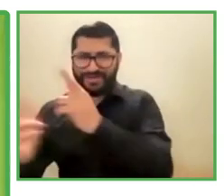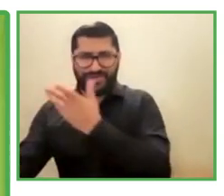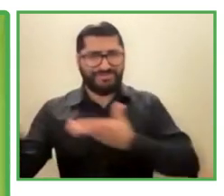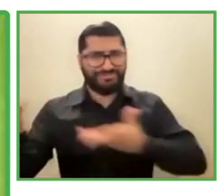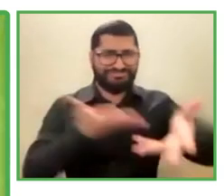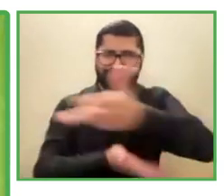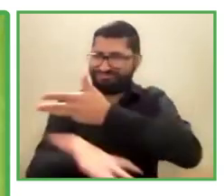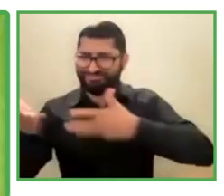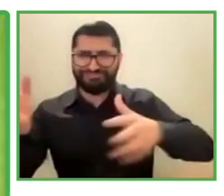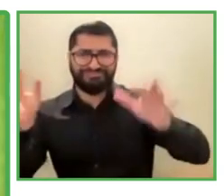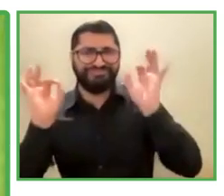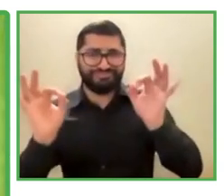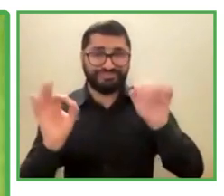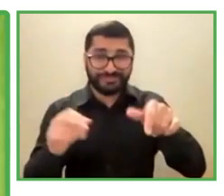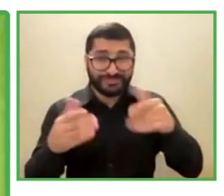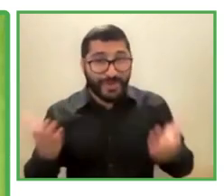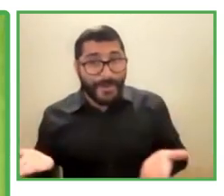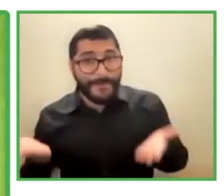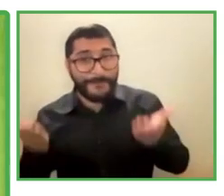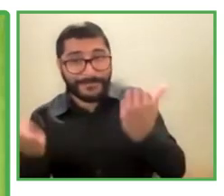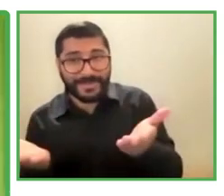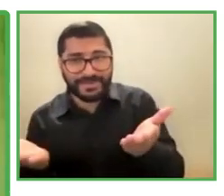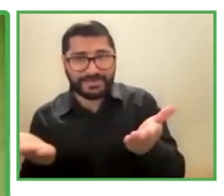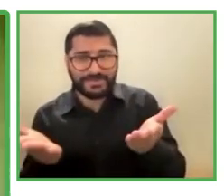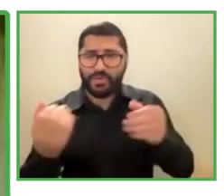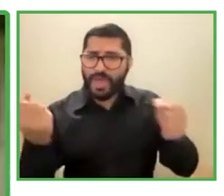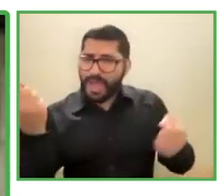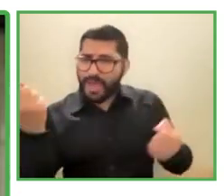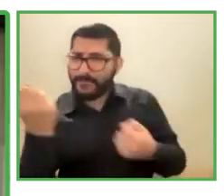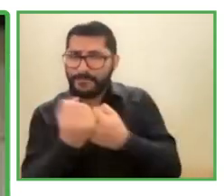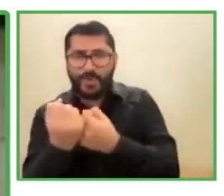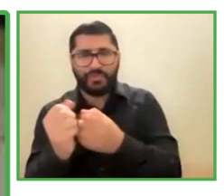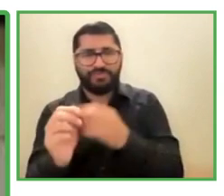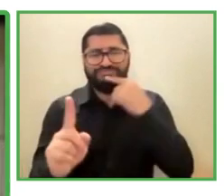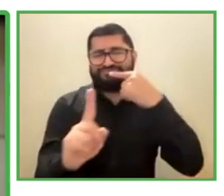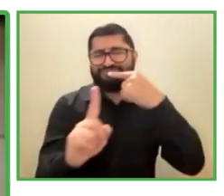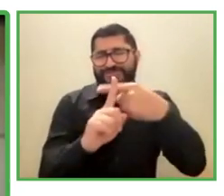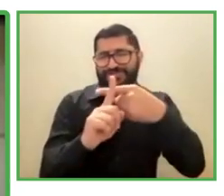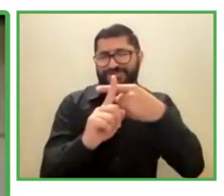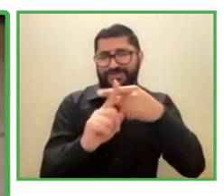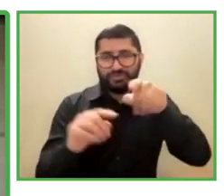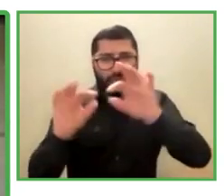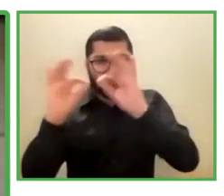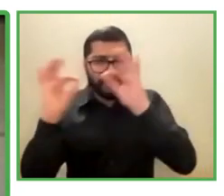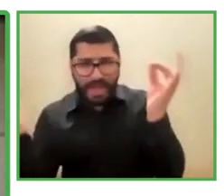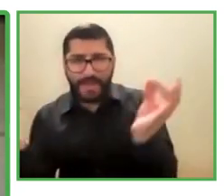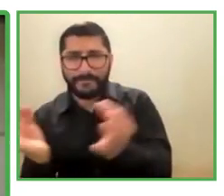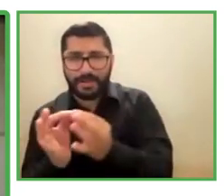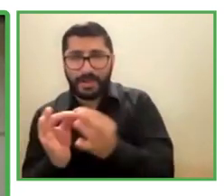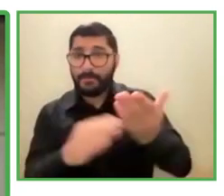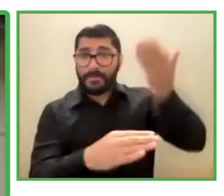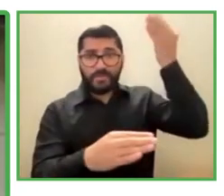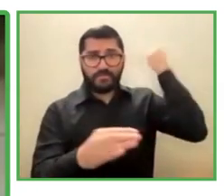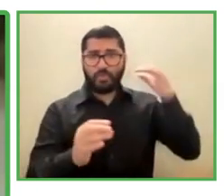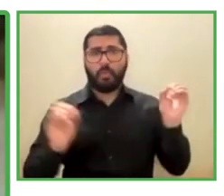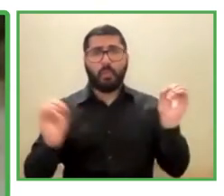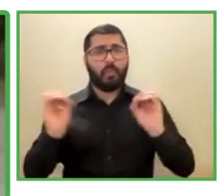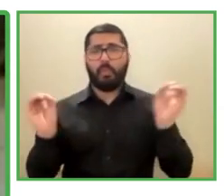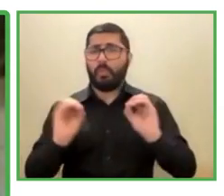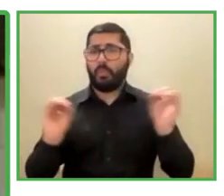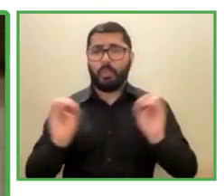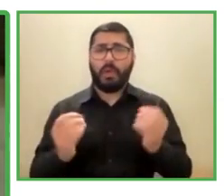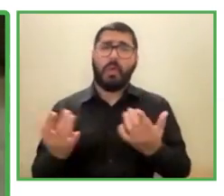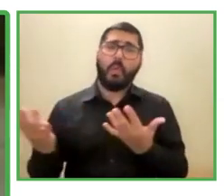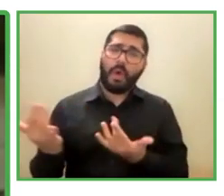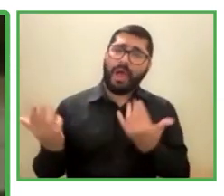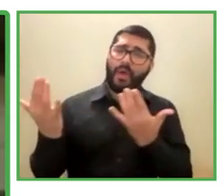support his family significantly. Where they never expected that their son could